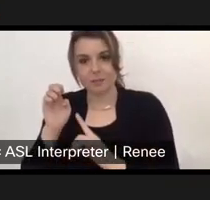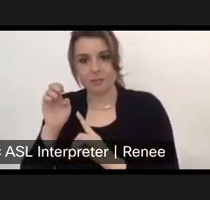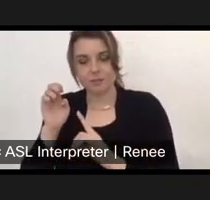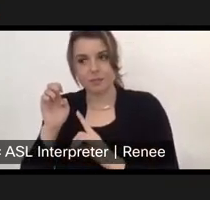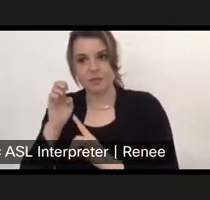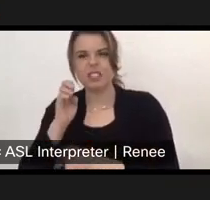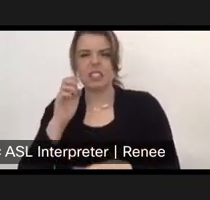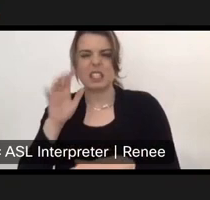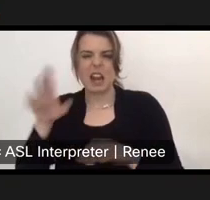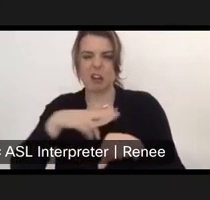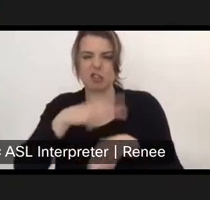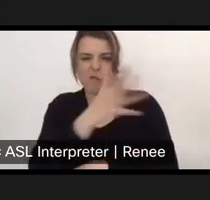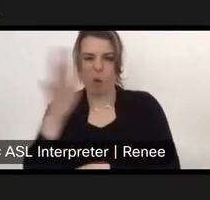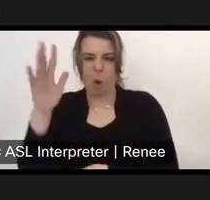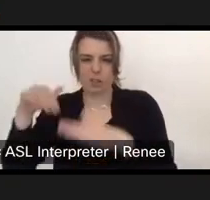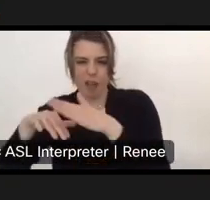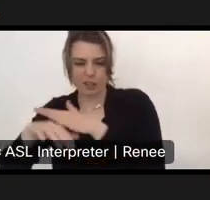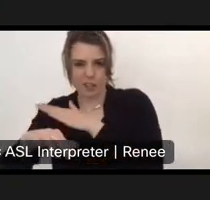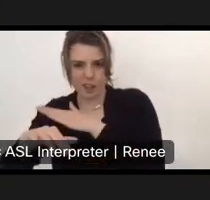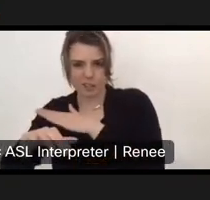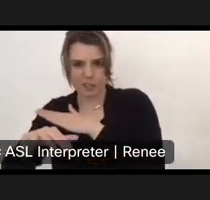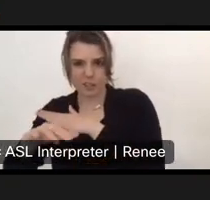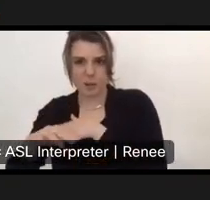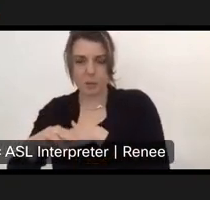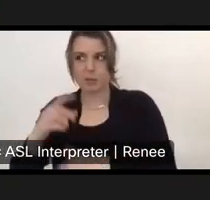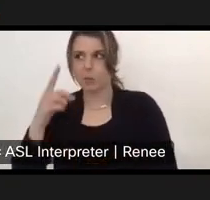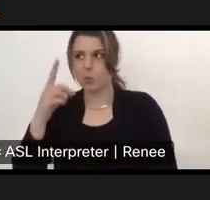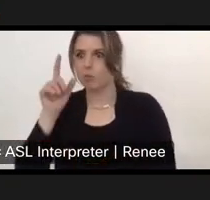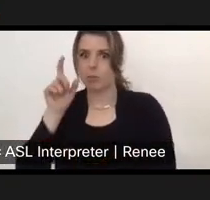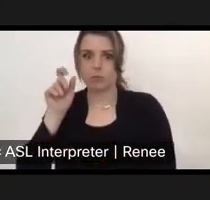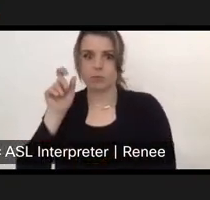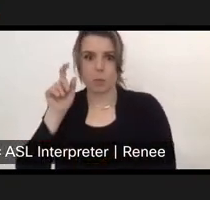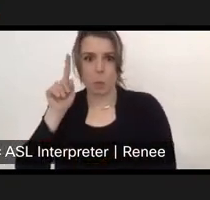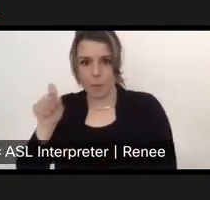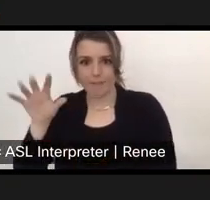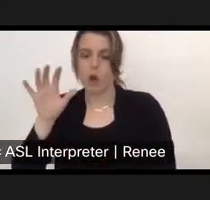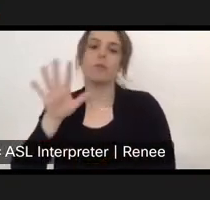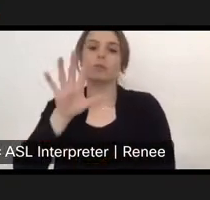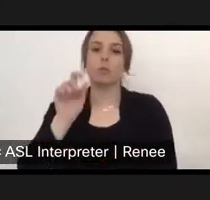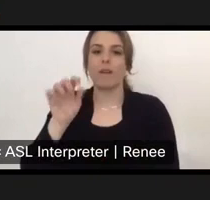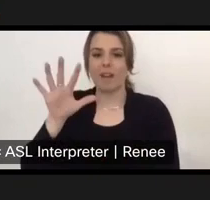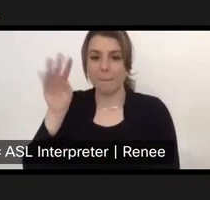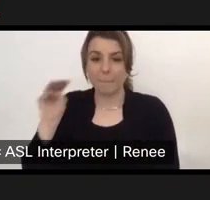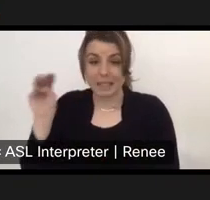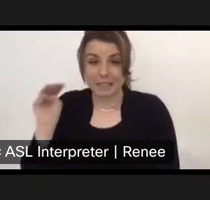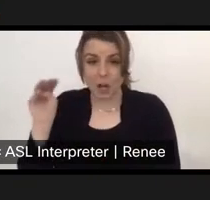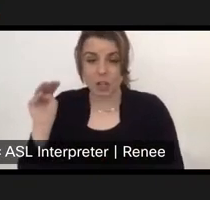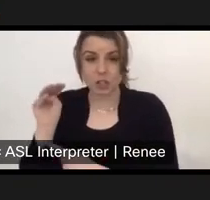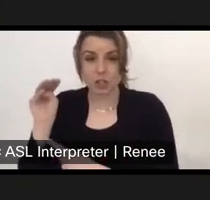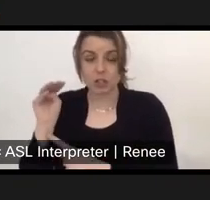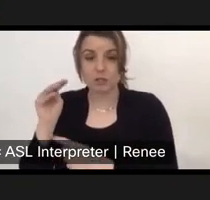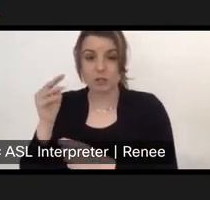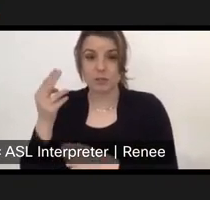access, um, cost right at about a half a million dollars. And those, those dump stations continue to be